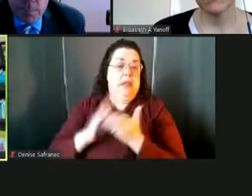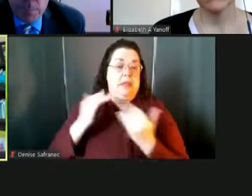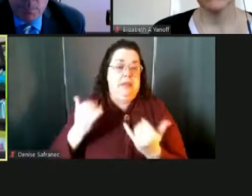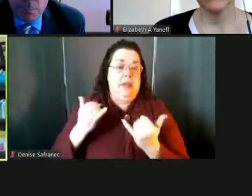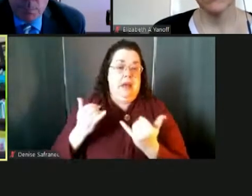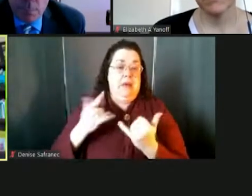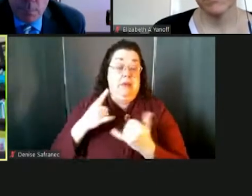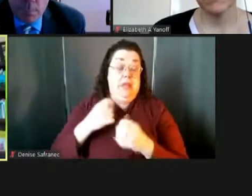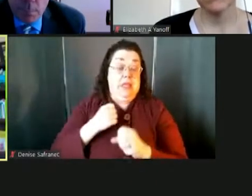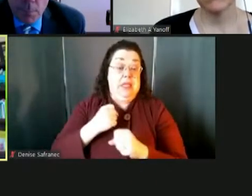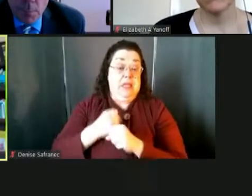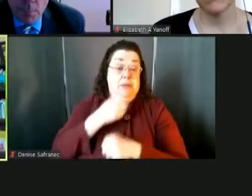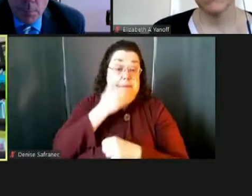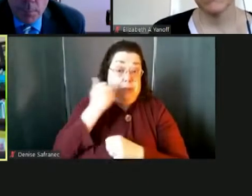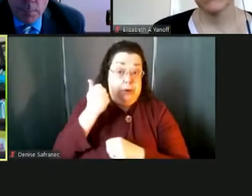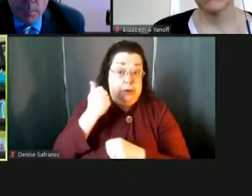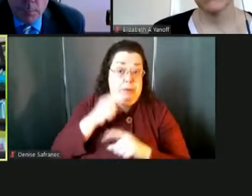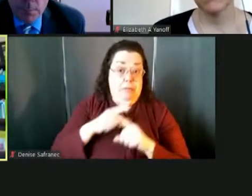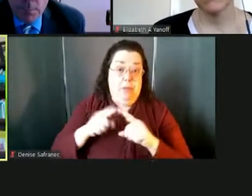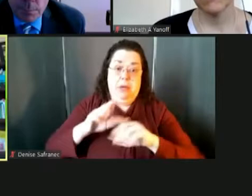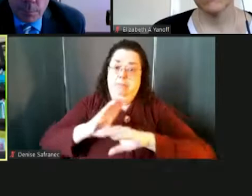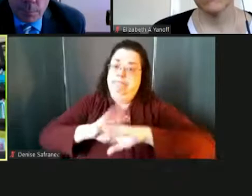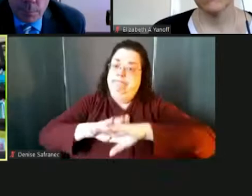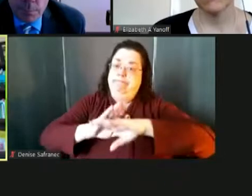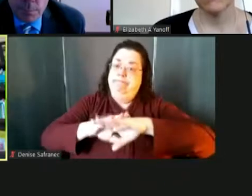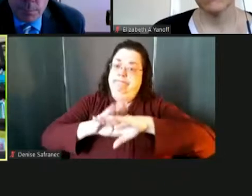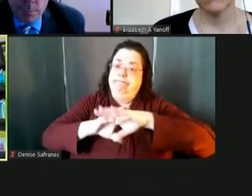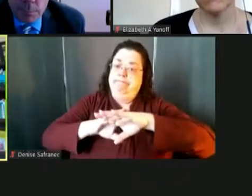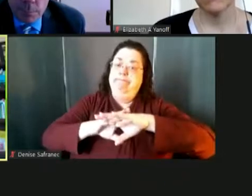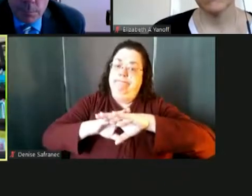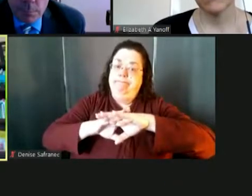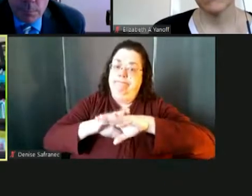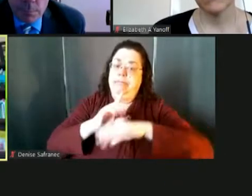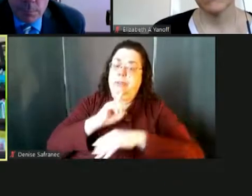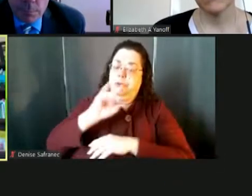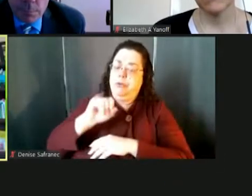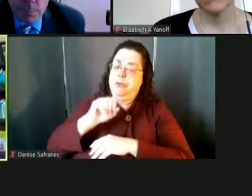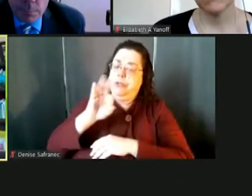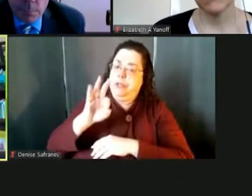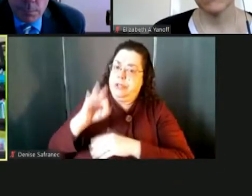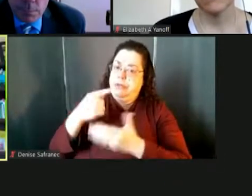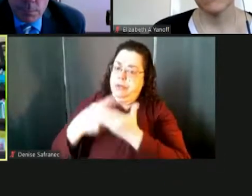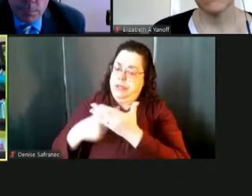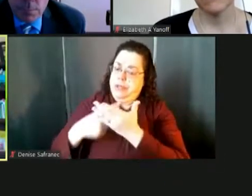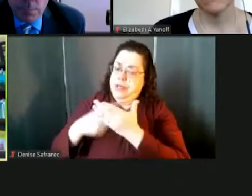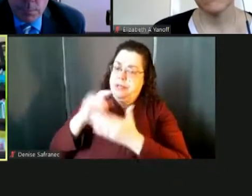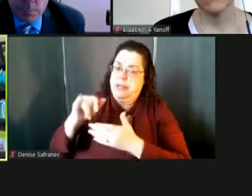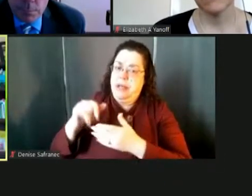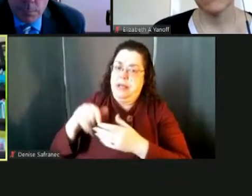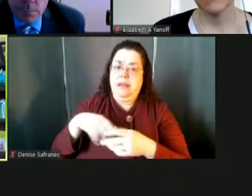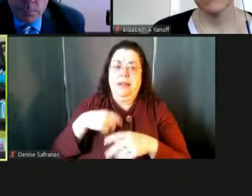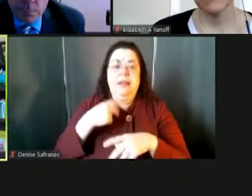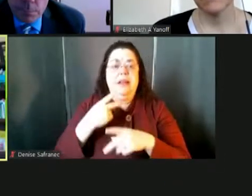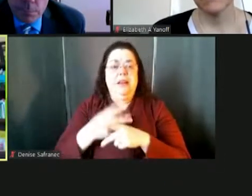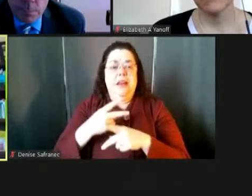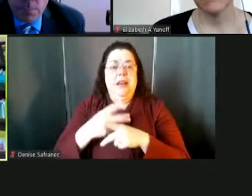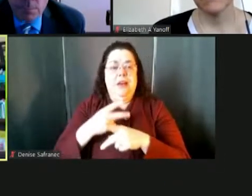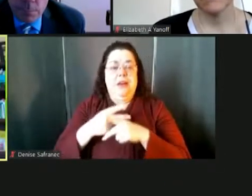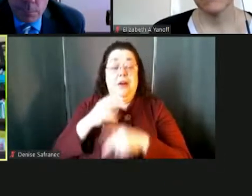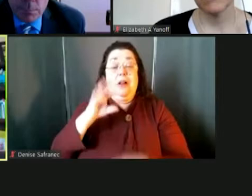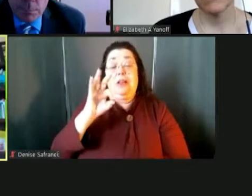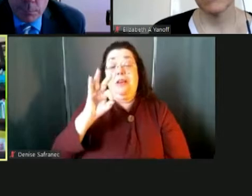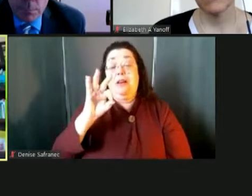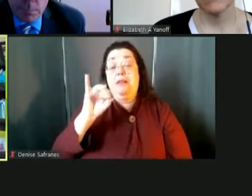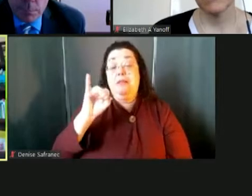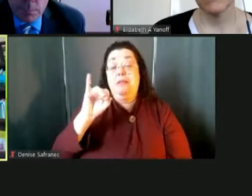year. The thing to be careful of, and I'm sure Jeff will touch on it too, is what they're calling the fiscal cliff. So when you get an influx of